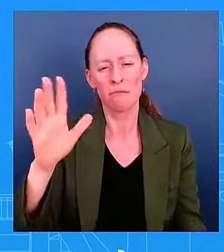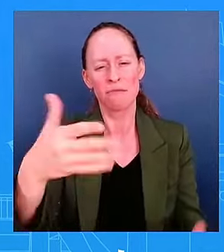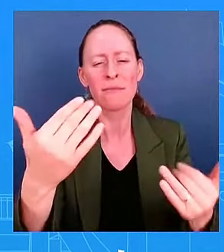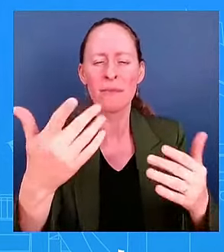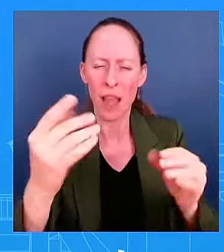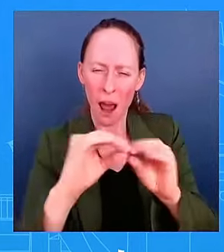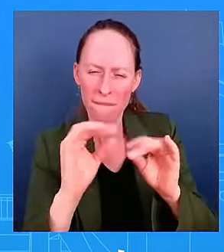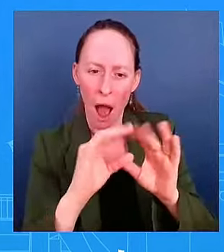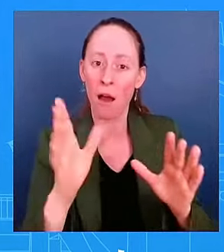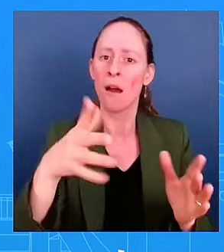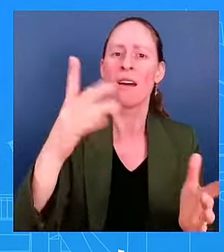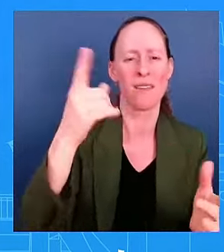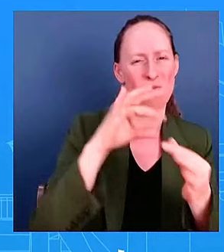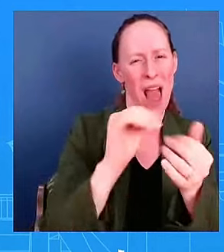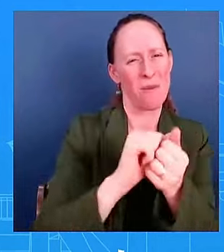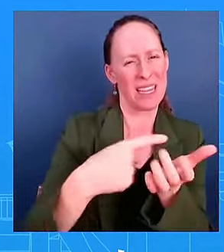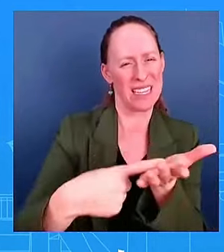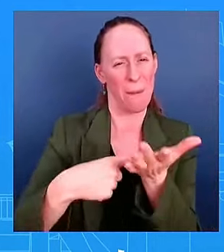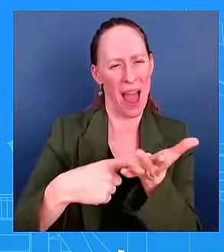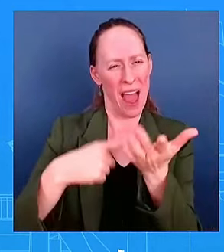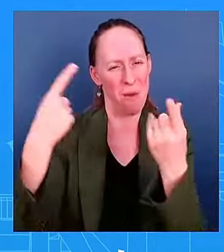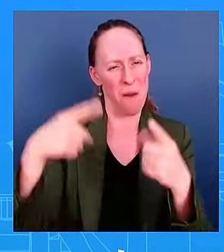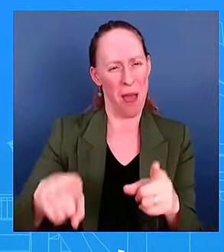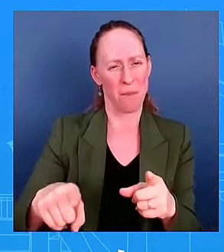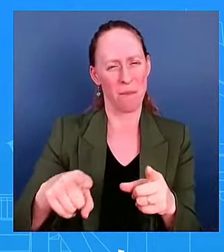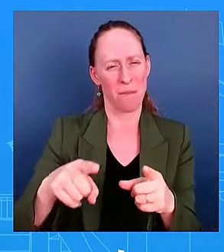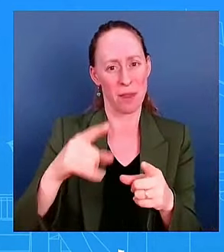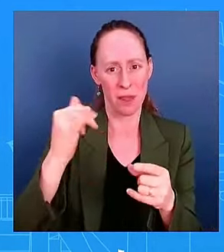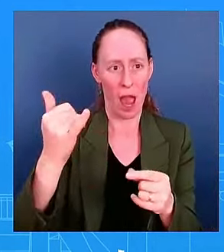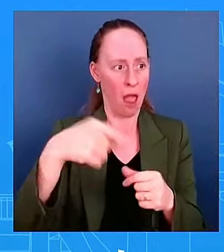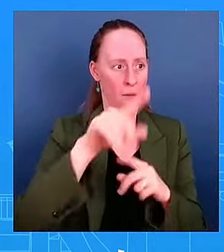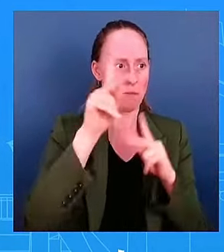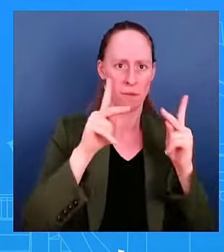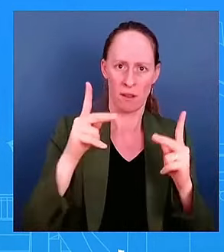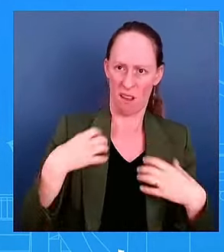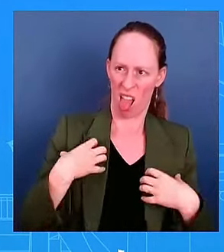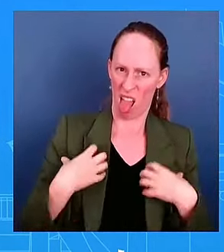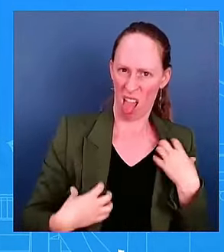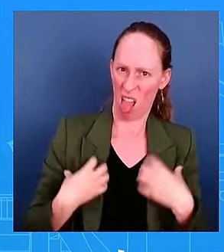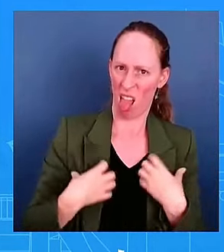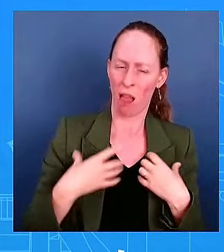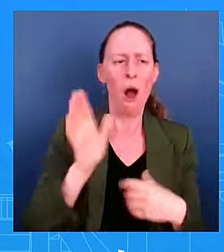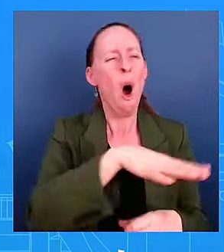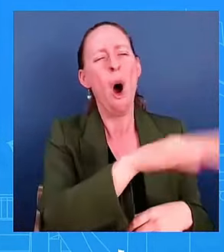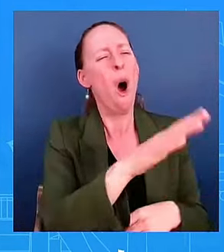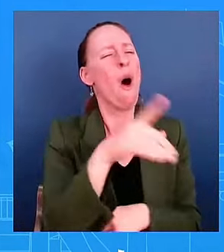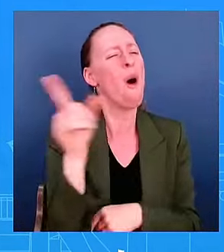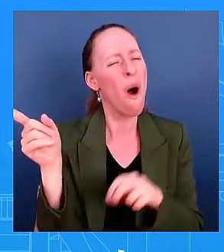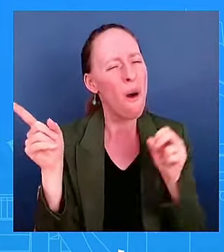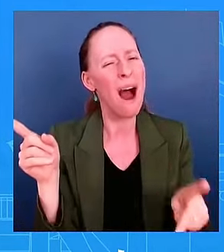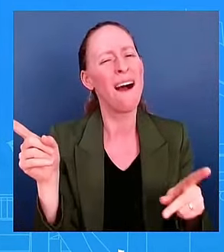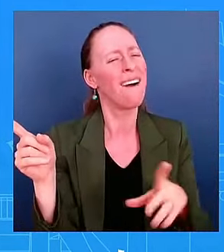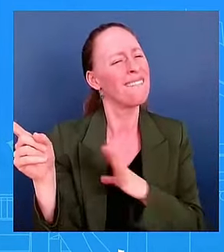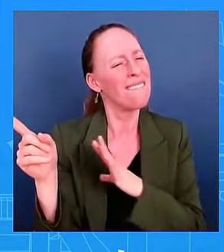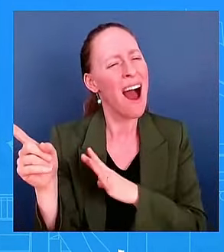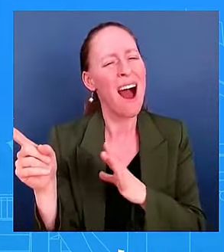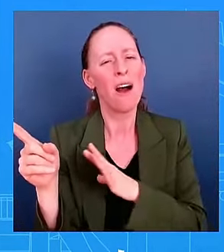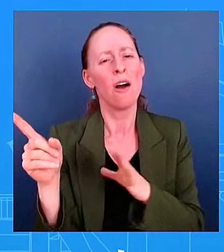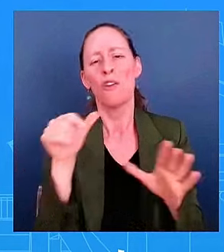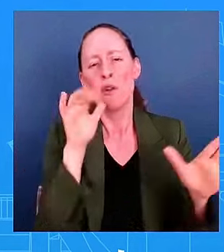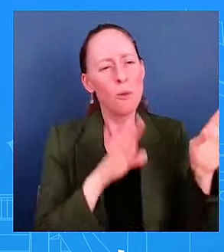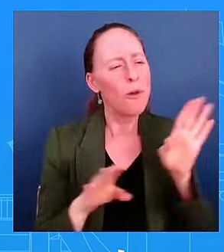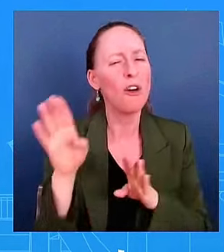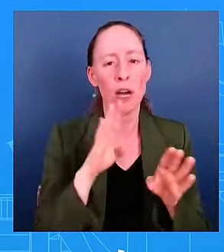donors and other people that, you know, he intends to keep running. Look, as it relates to donors or anything political like that,